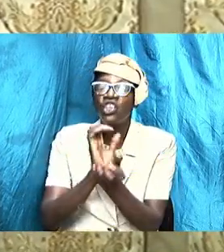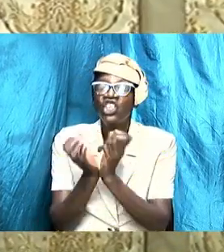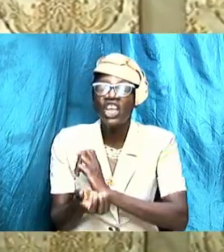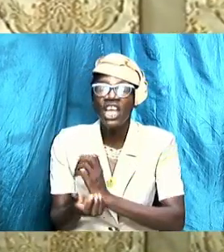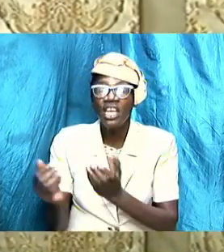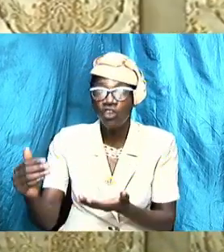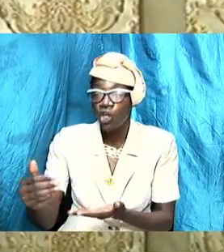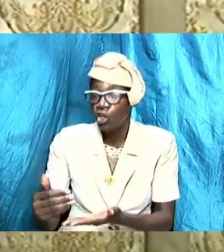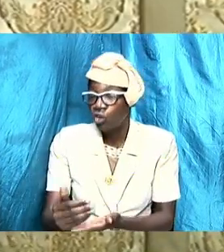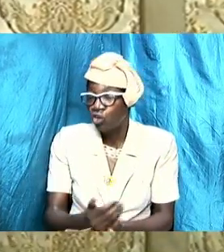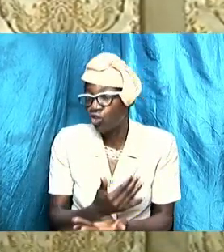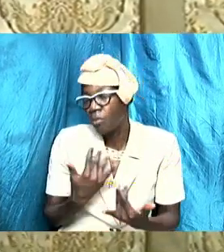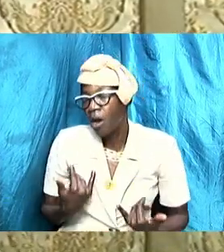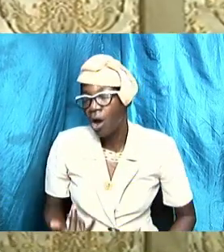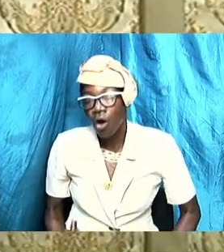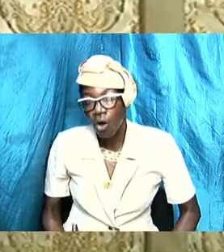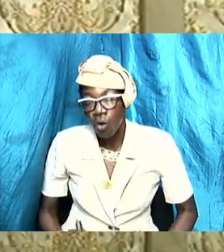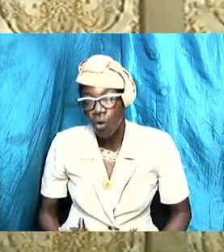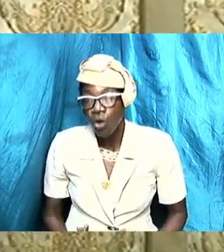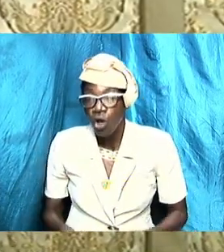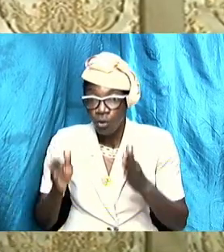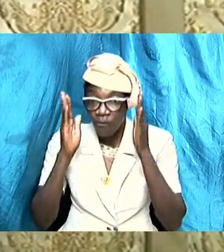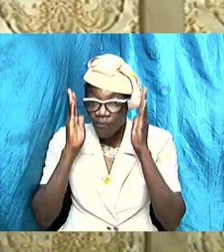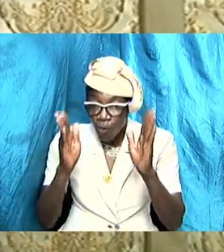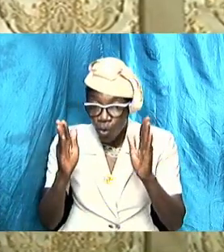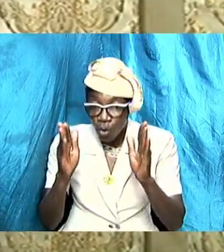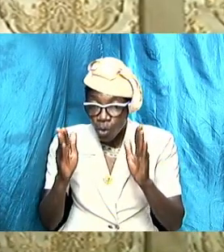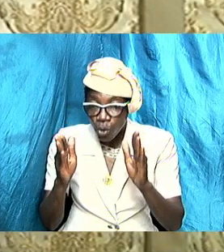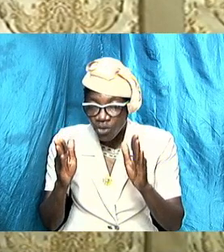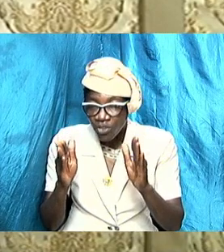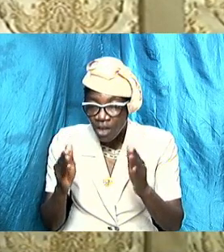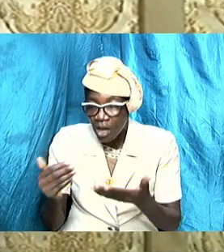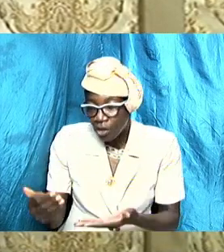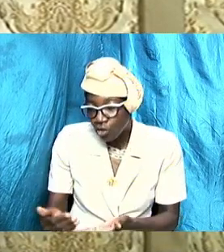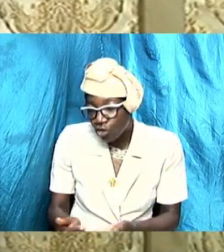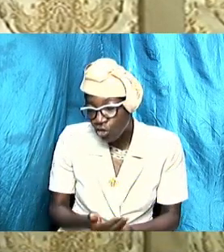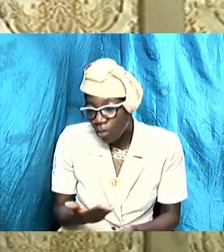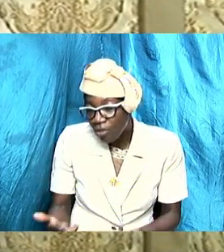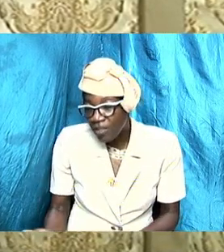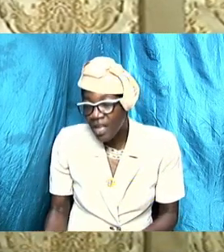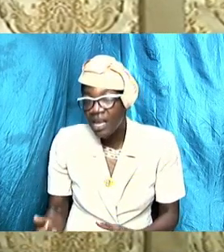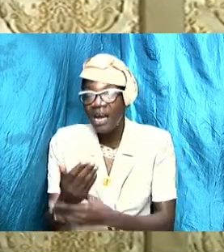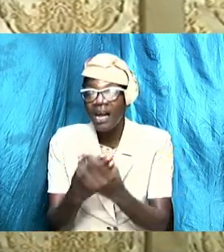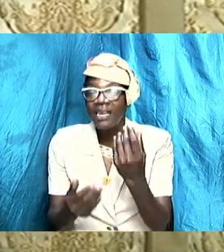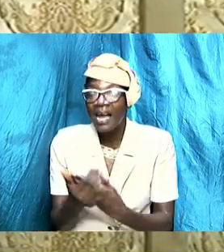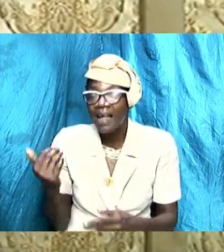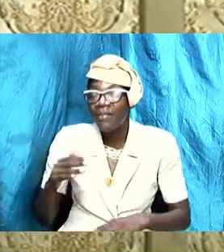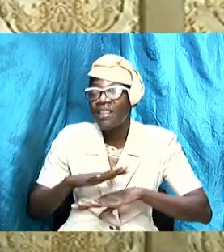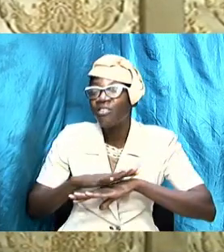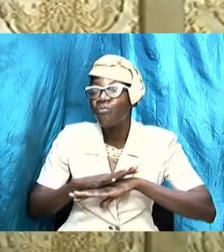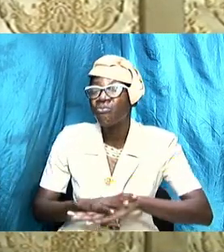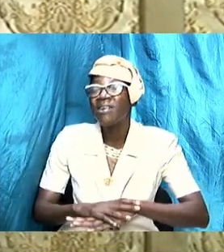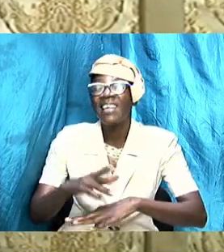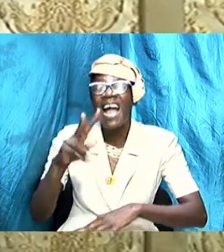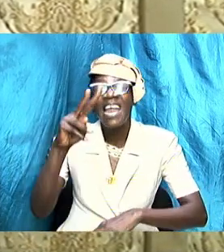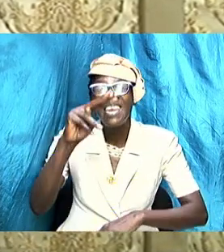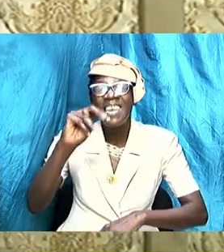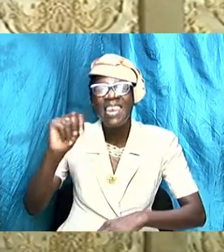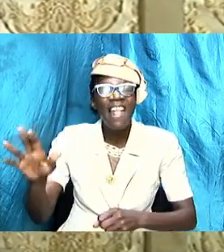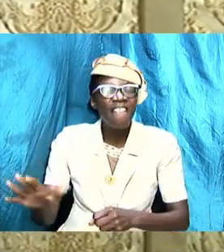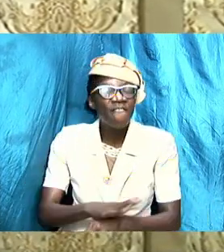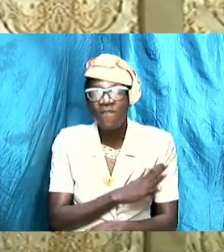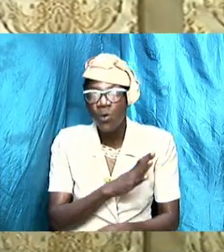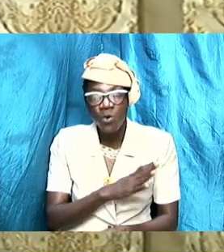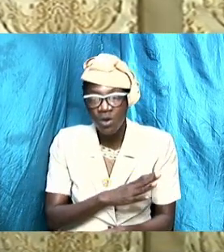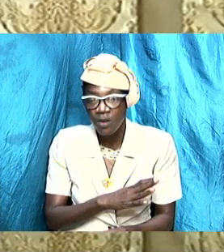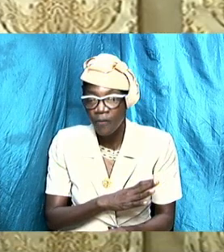focus on a matter on hand that is pressing and that is needful as it relates